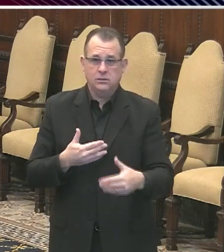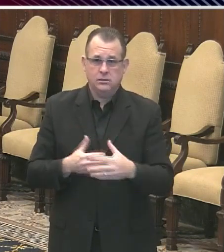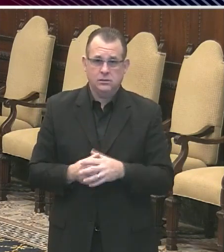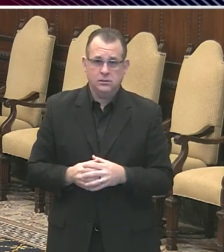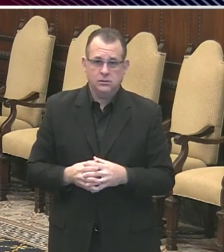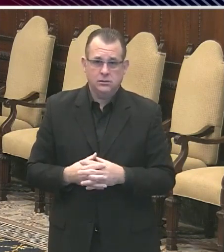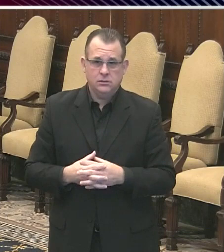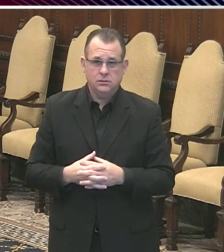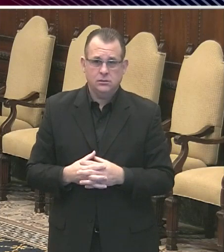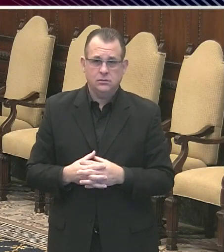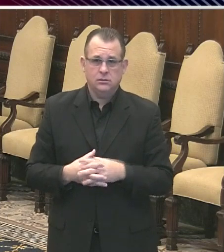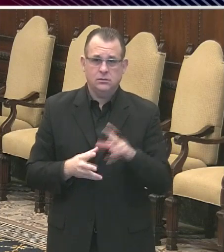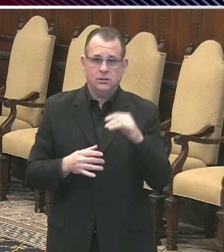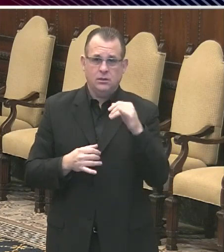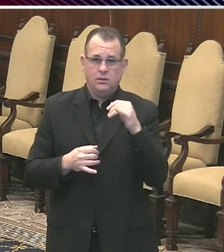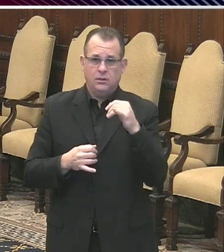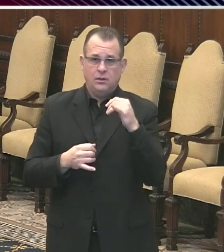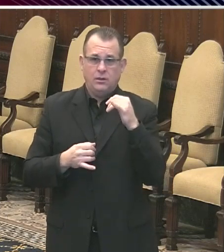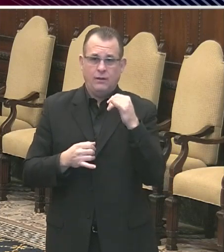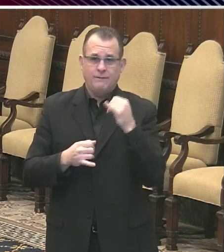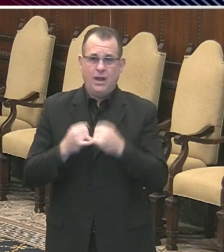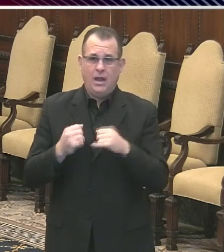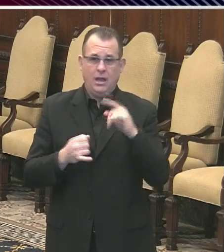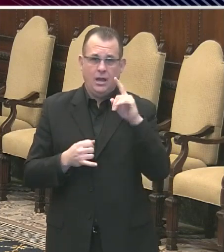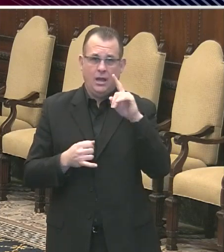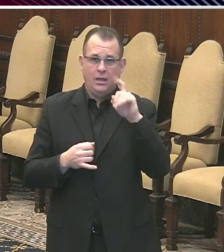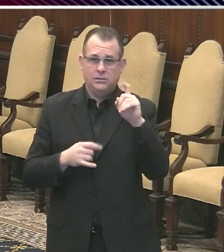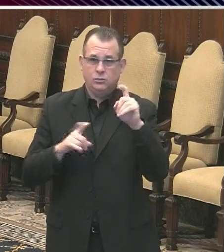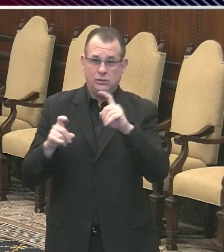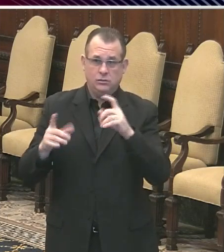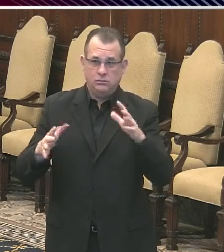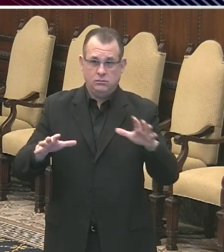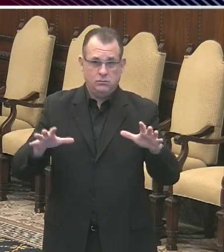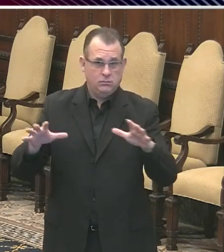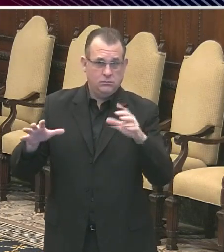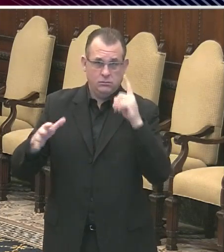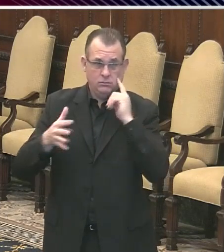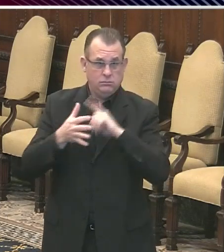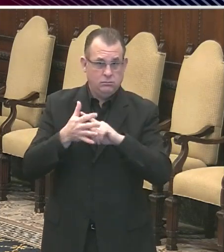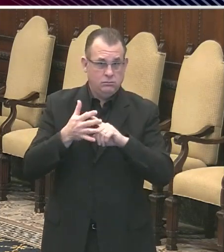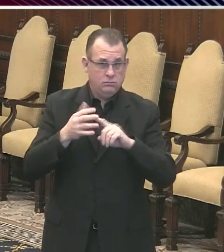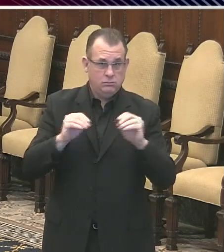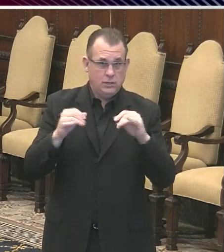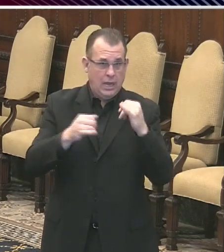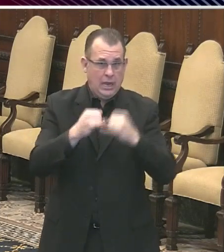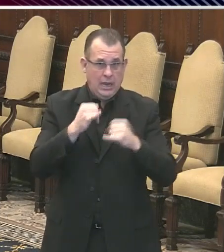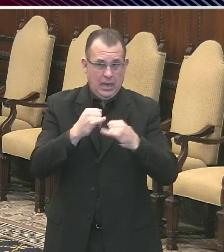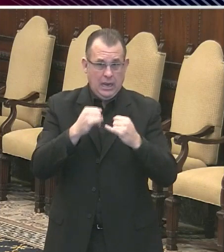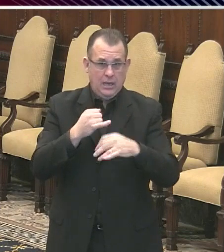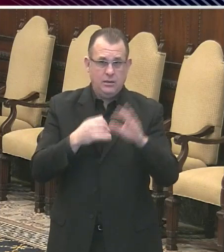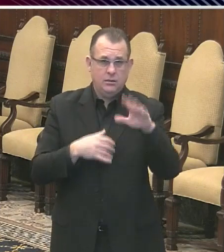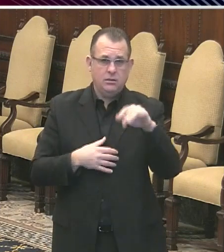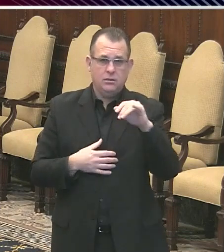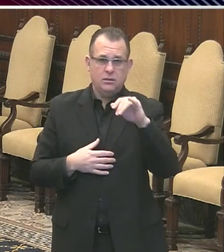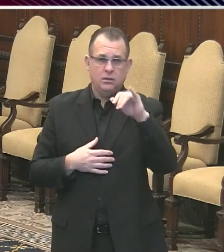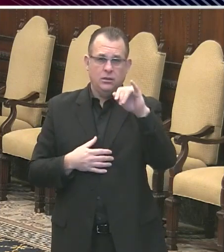our final call for questions. We will go to our last question here, Jason Peters of the Philadelphia Weekly.